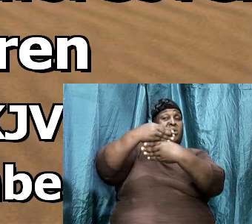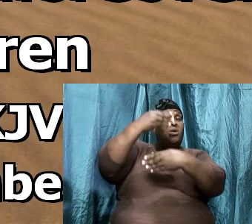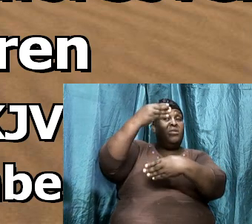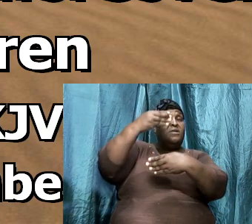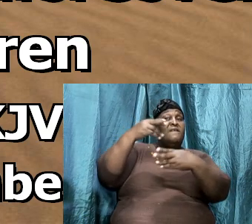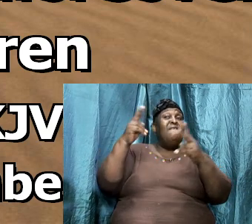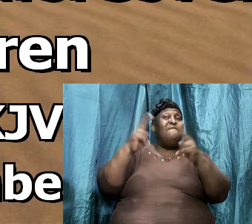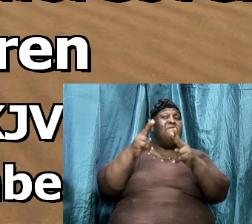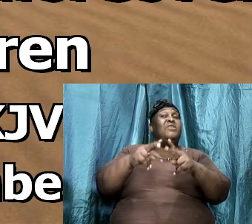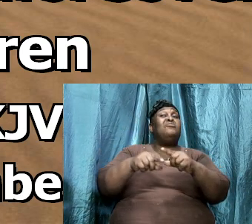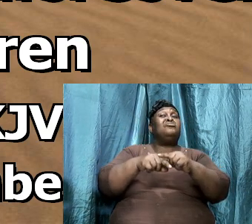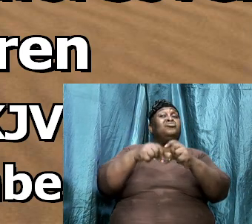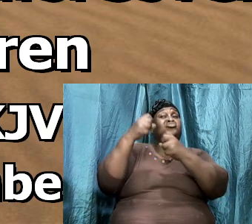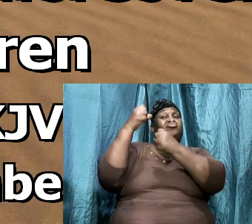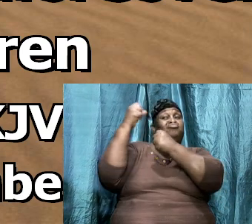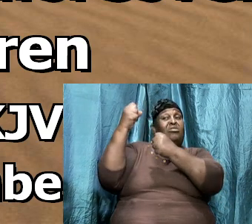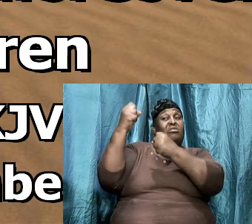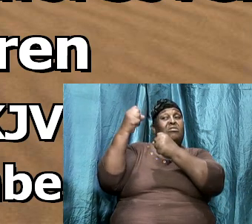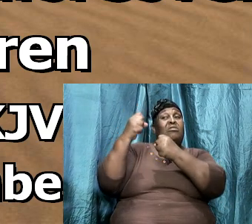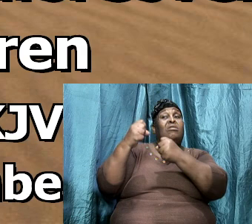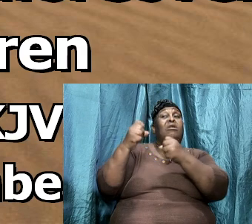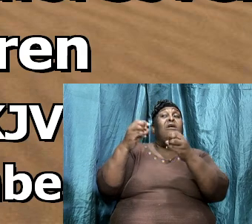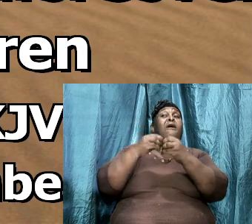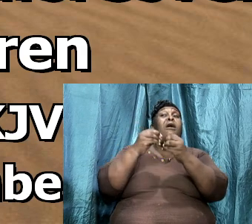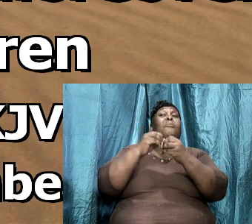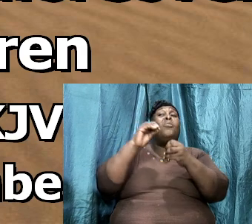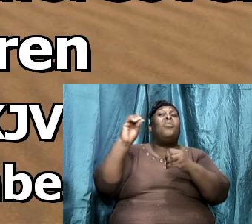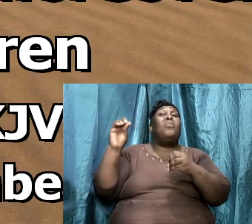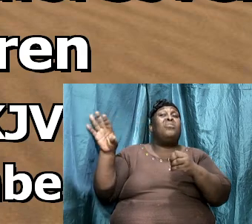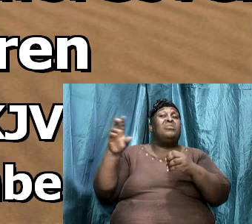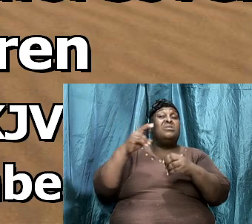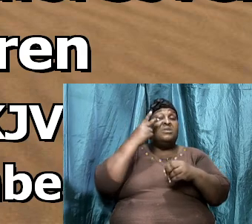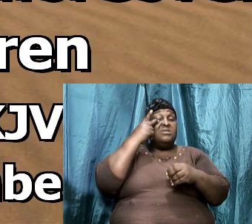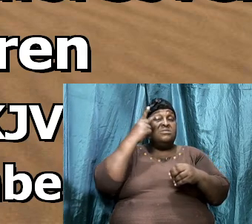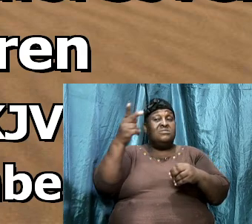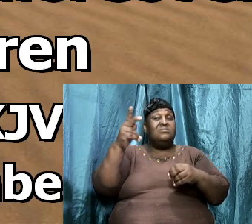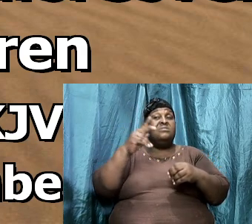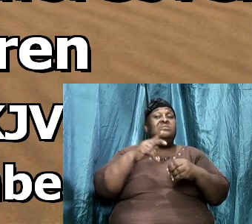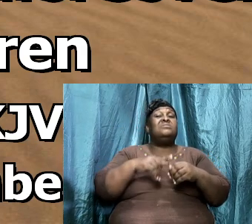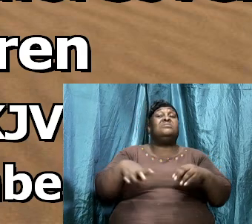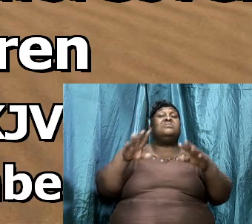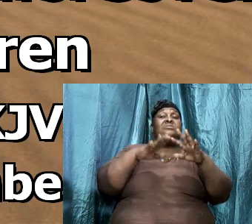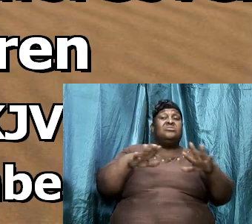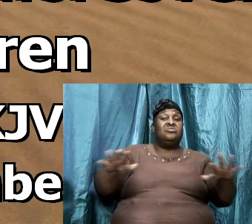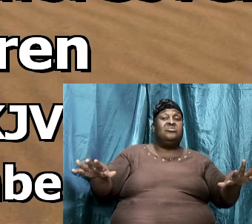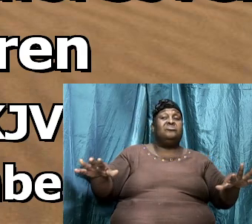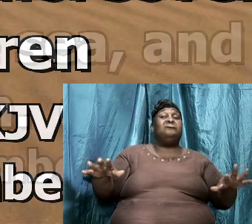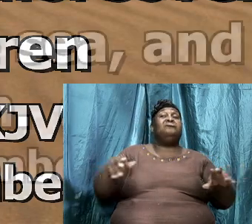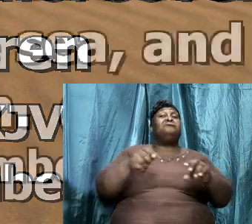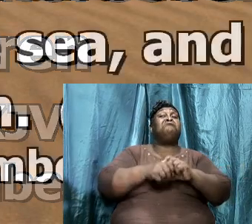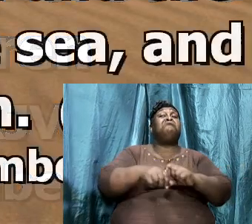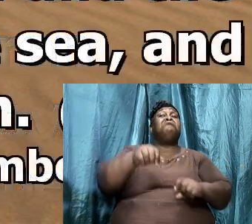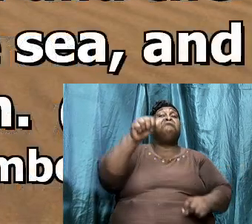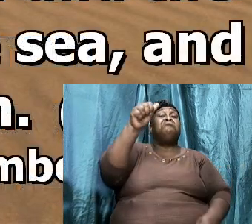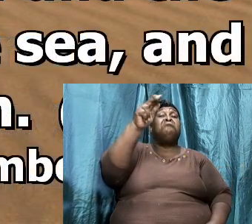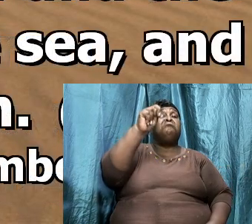very great. And moreover, we saw the children of Ena there.